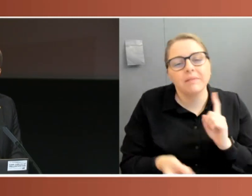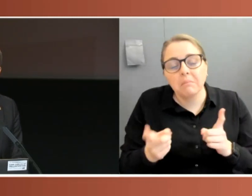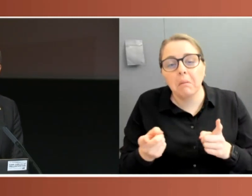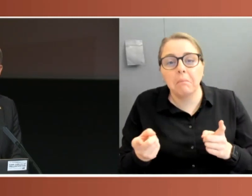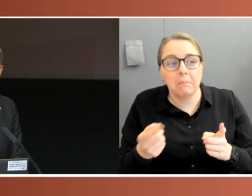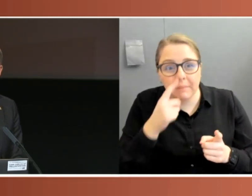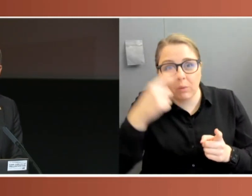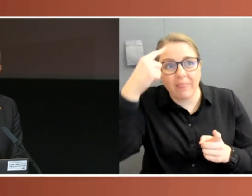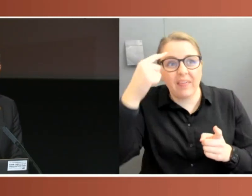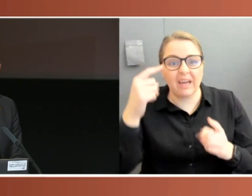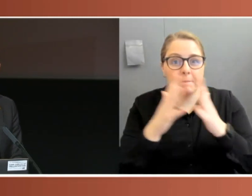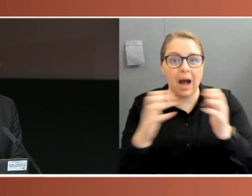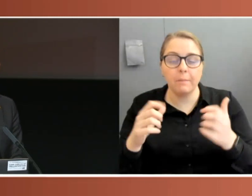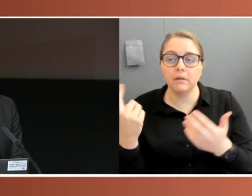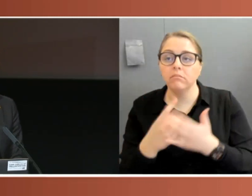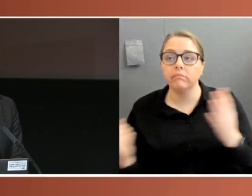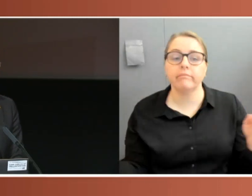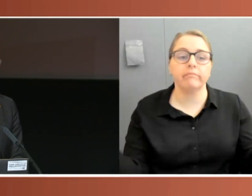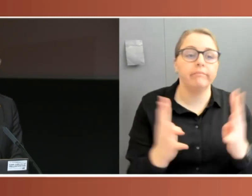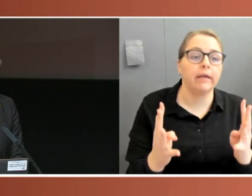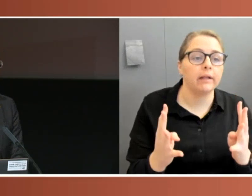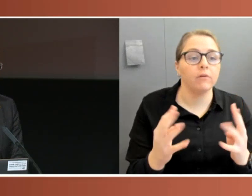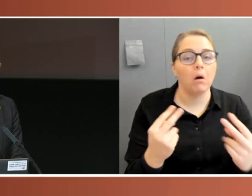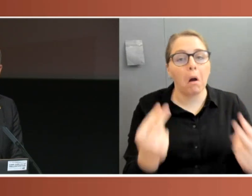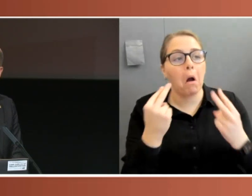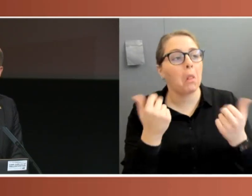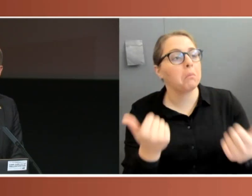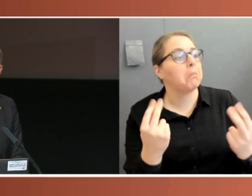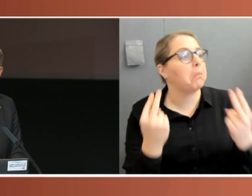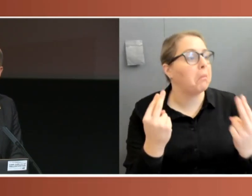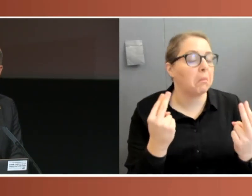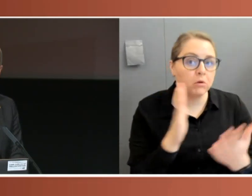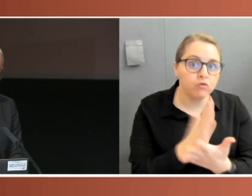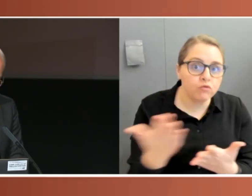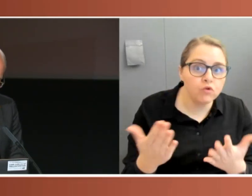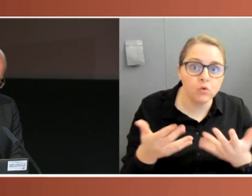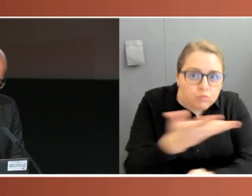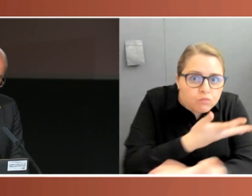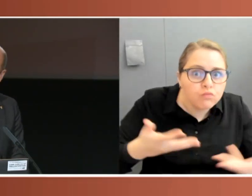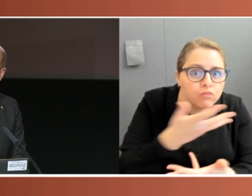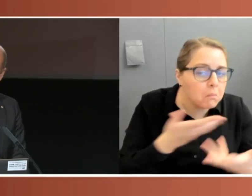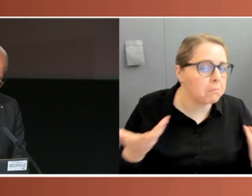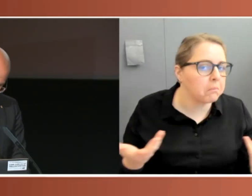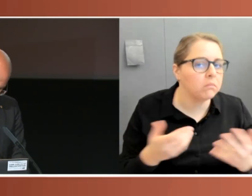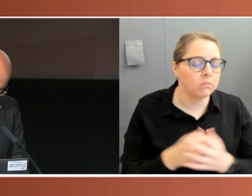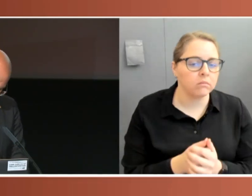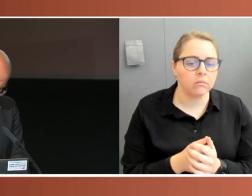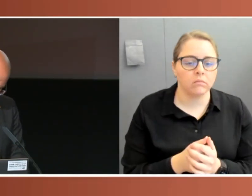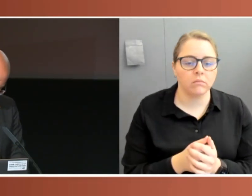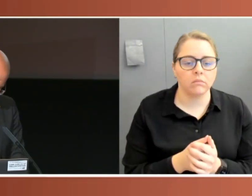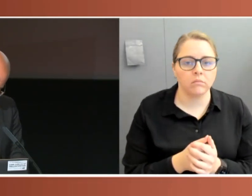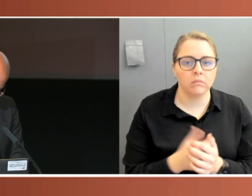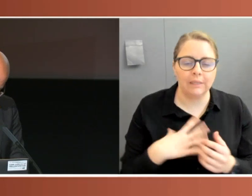anything meaningful during these times, and is given such a truncated opportunity to debate and consider that it's not more than a show.